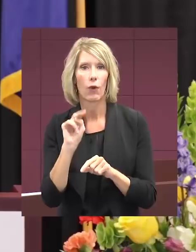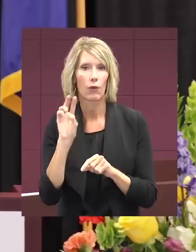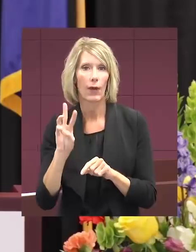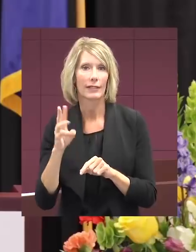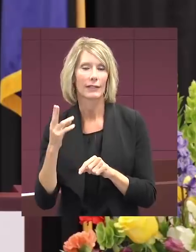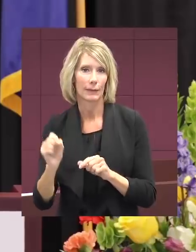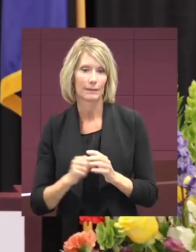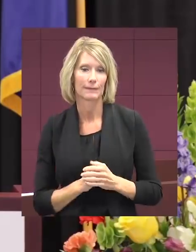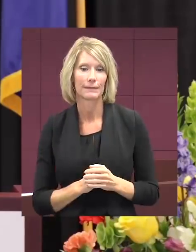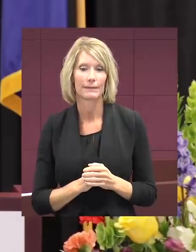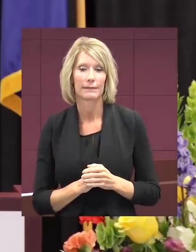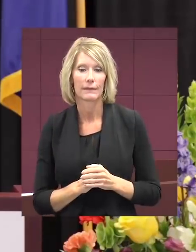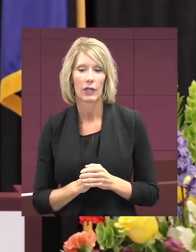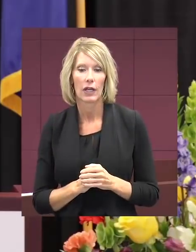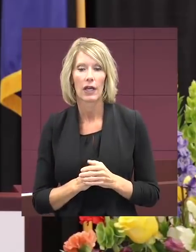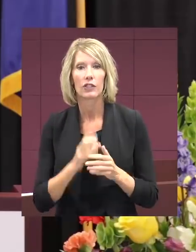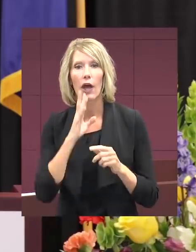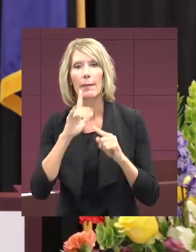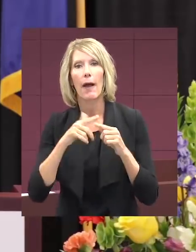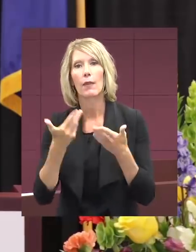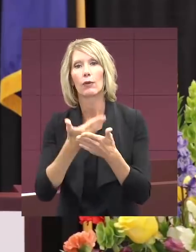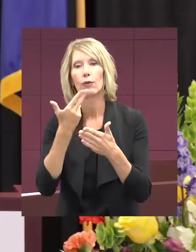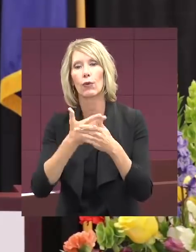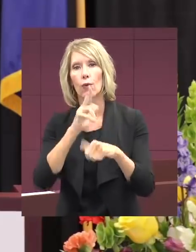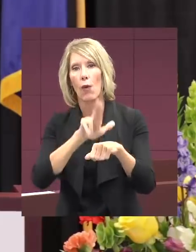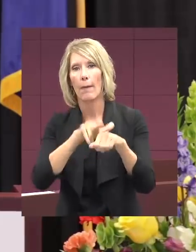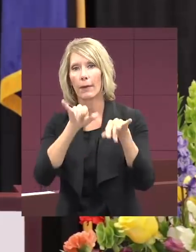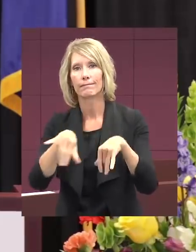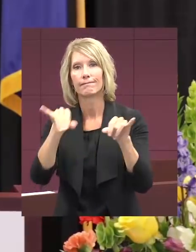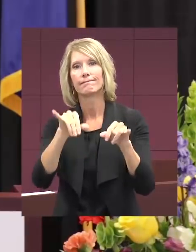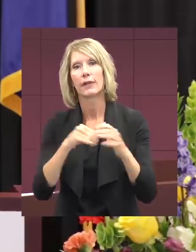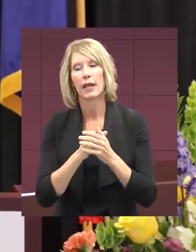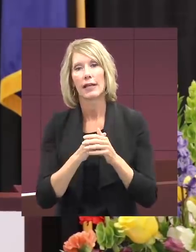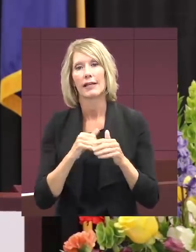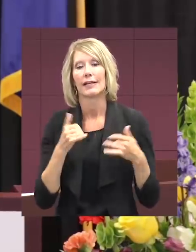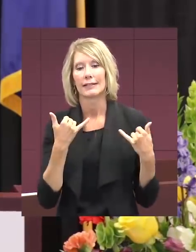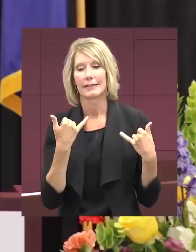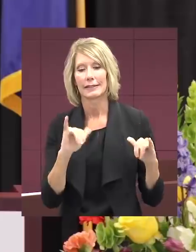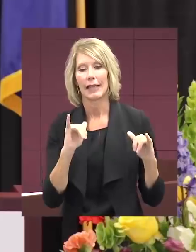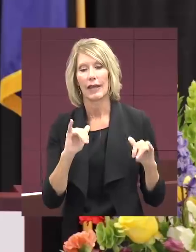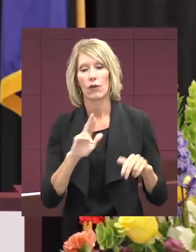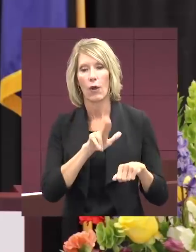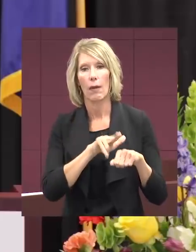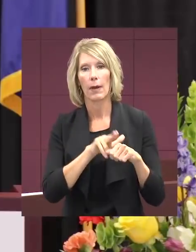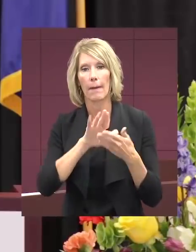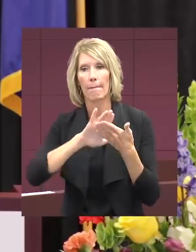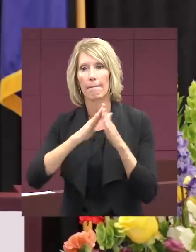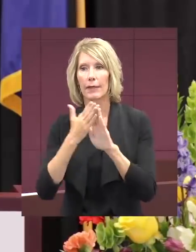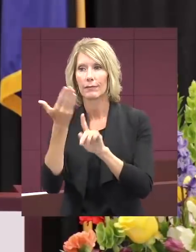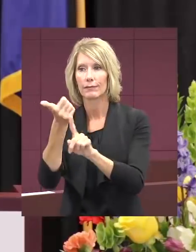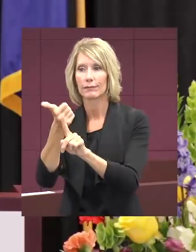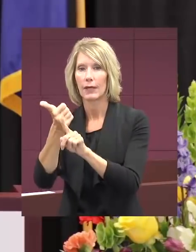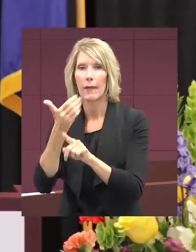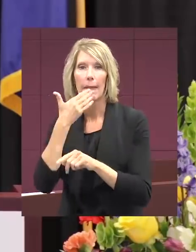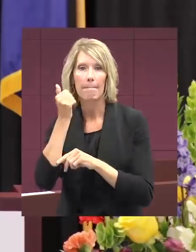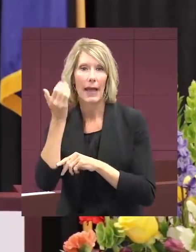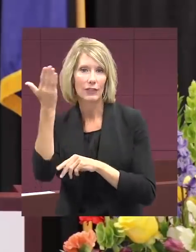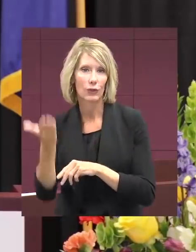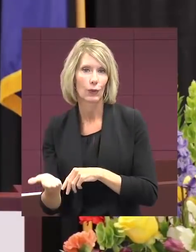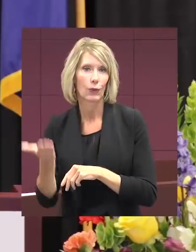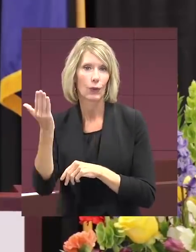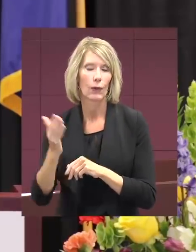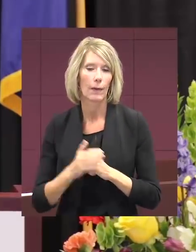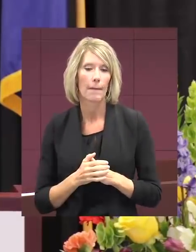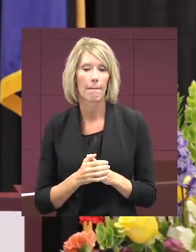They talk about the new normal. Just stay normal, young people. Be you. Be your best you. Pay